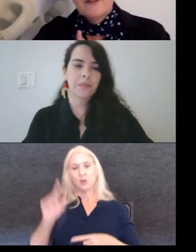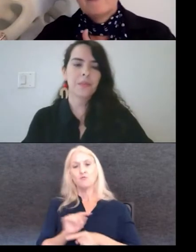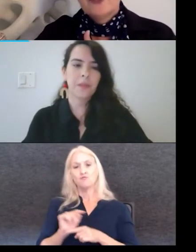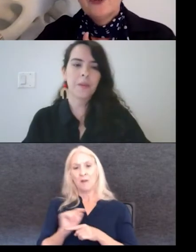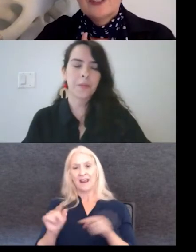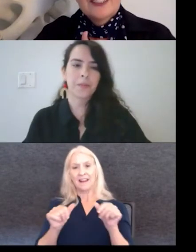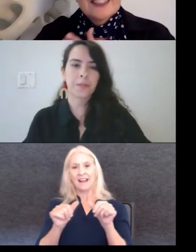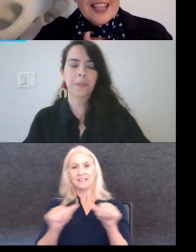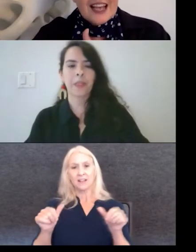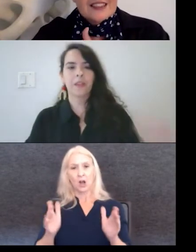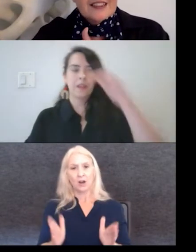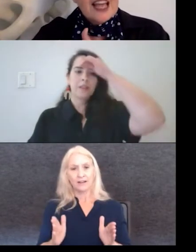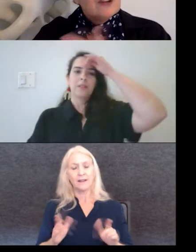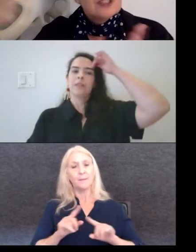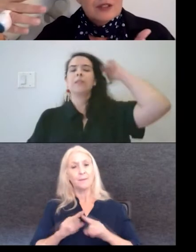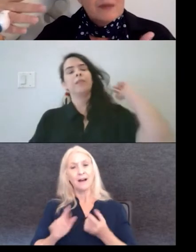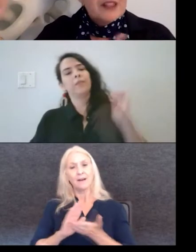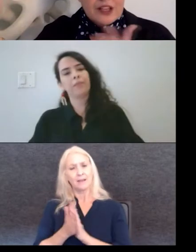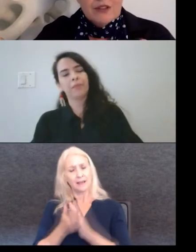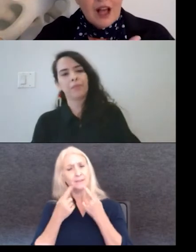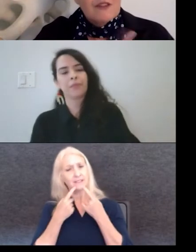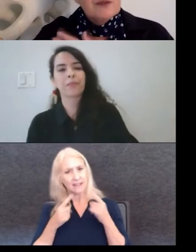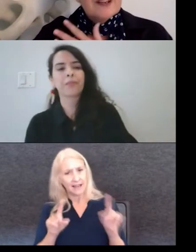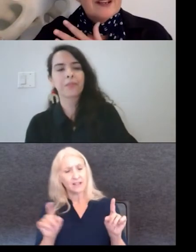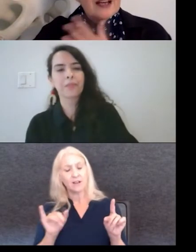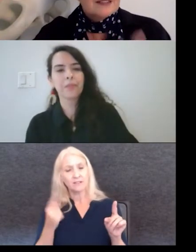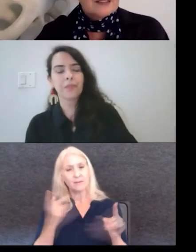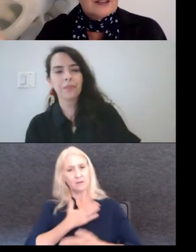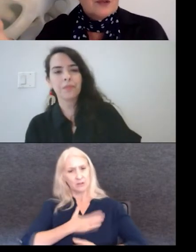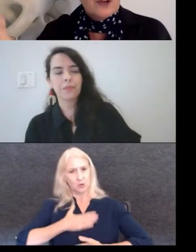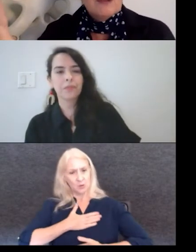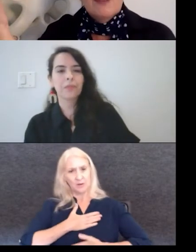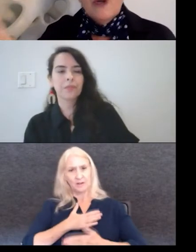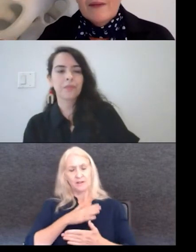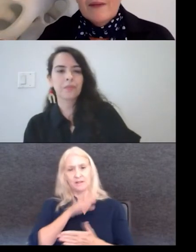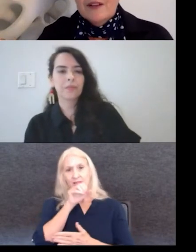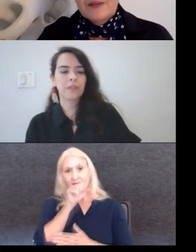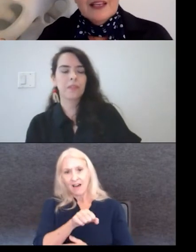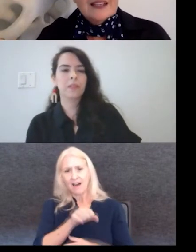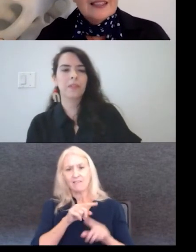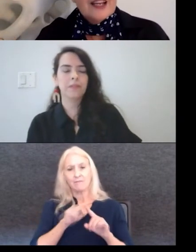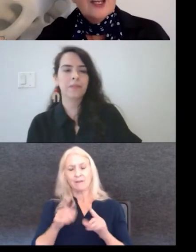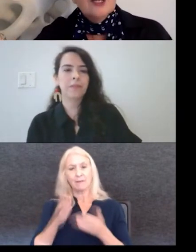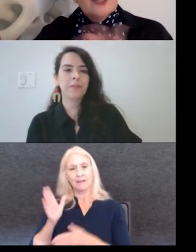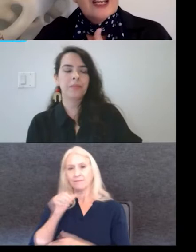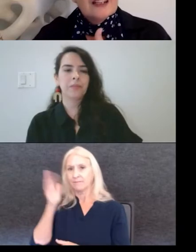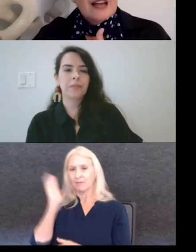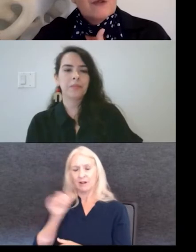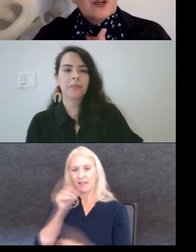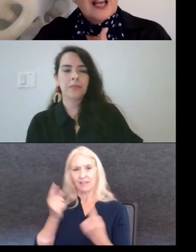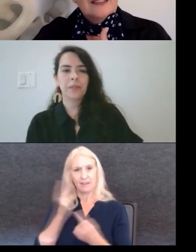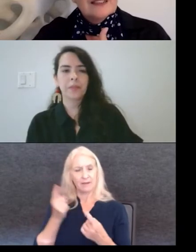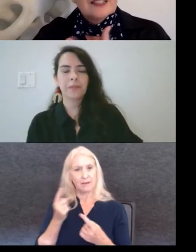but your success and also something that you love, but not necessarily what you thought about in the beginning is that you're